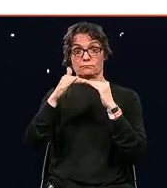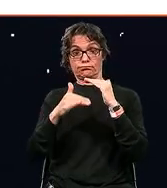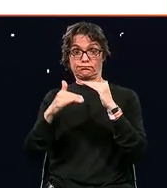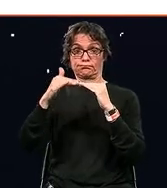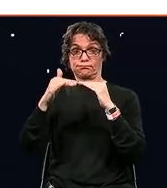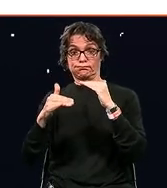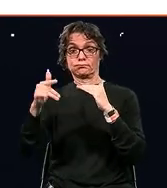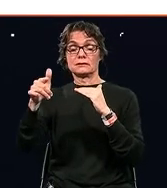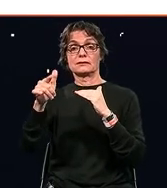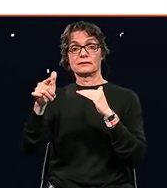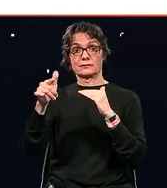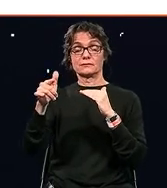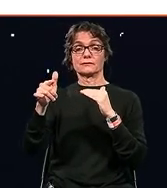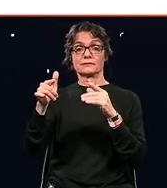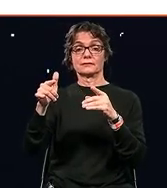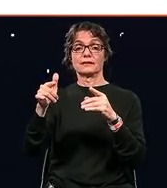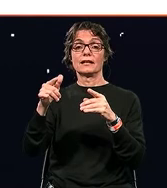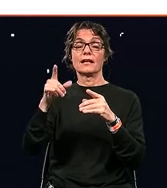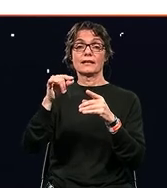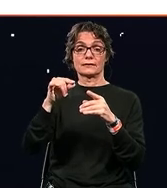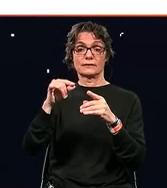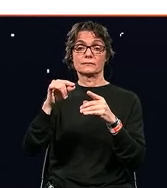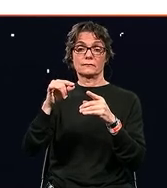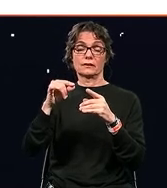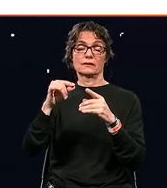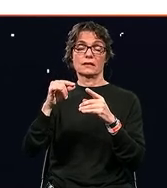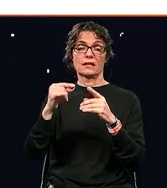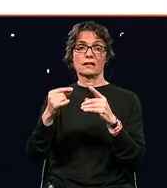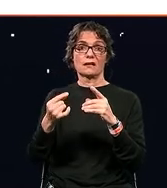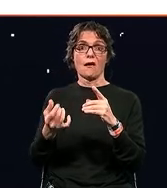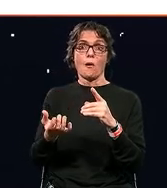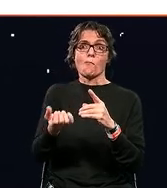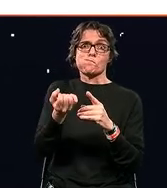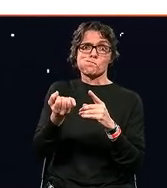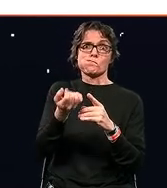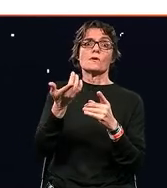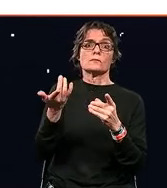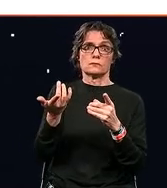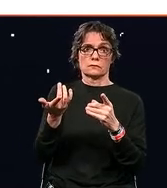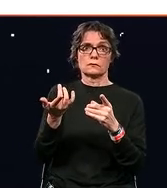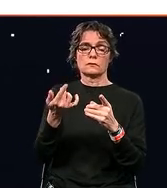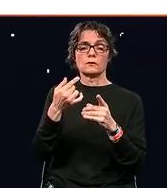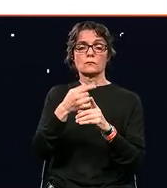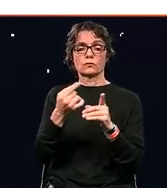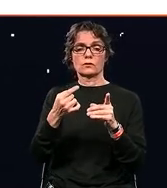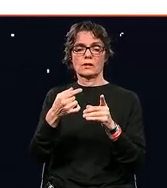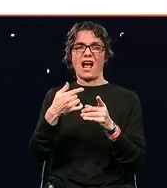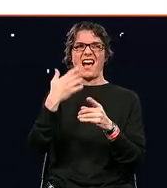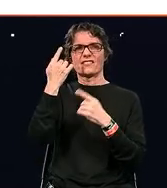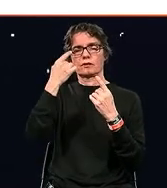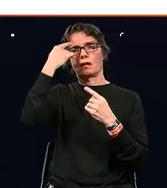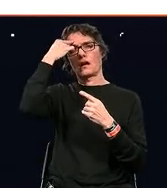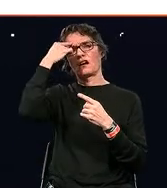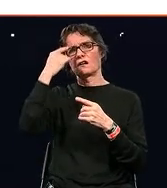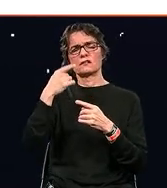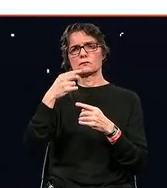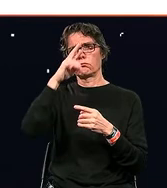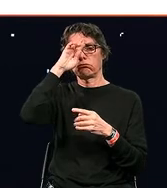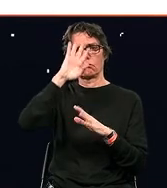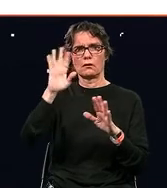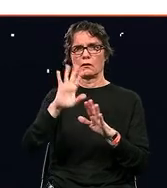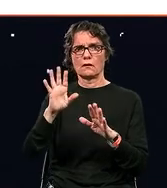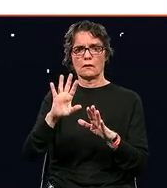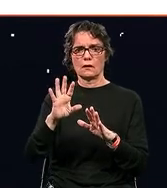shaming, and that almost feels that, okay, this is more for me to do. And it's adding